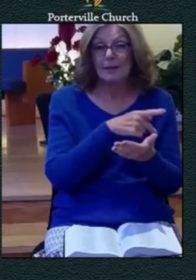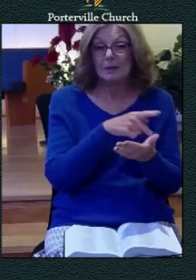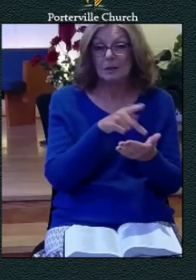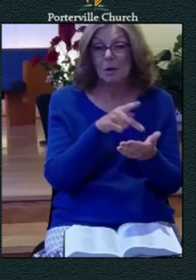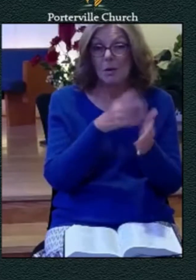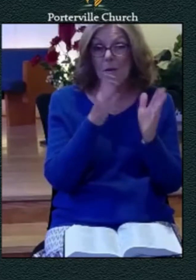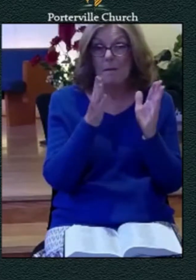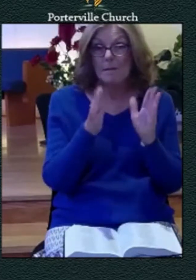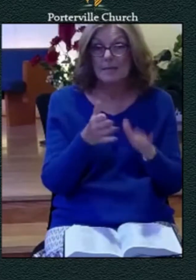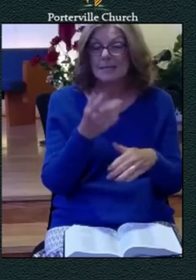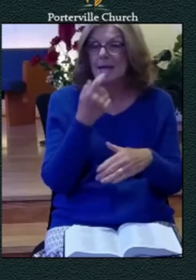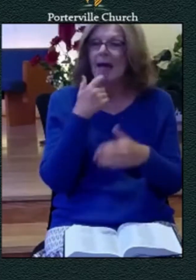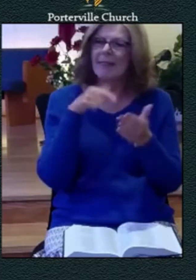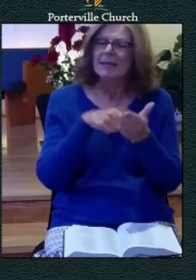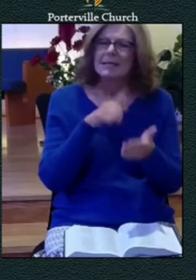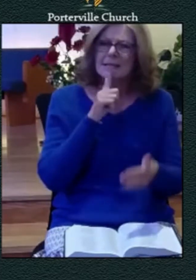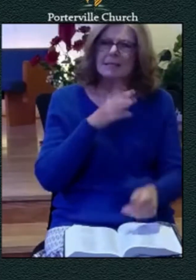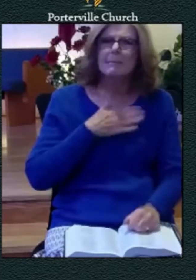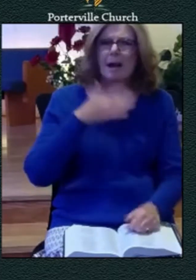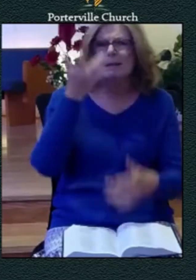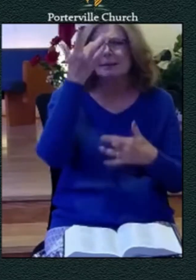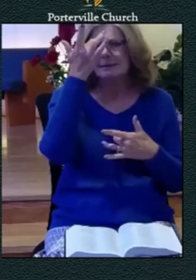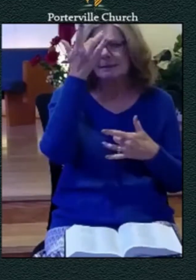a confession